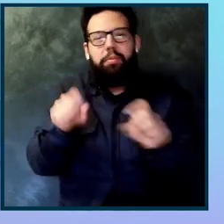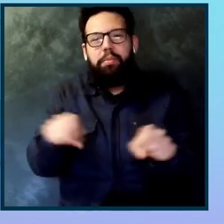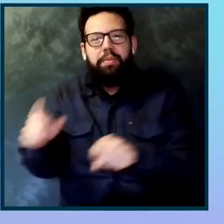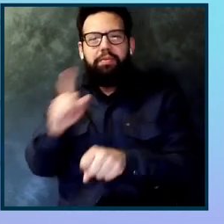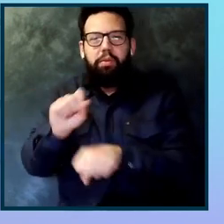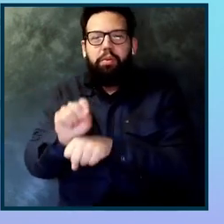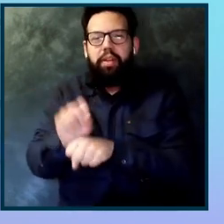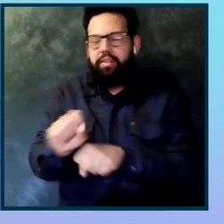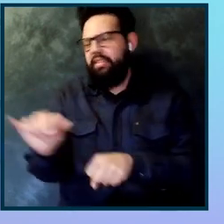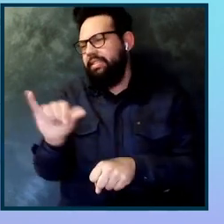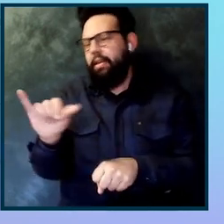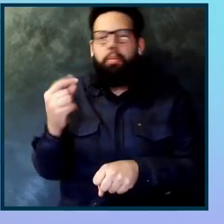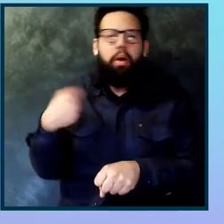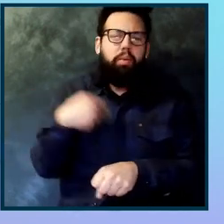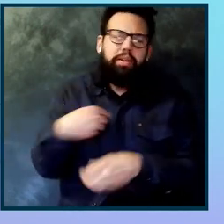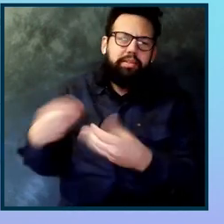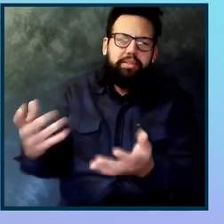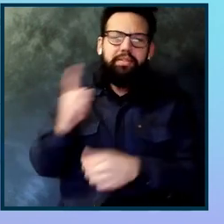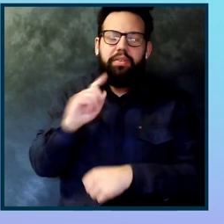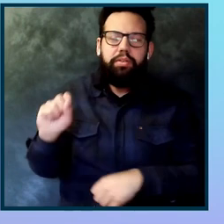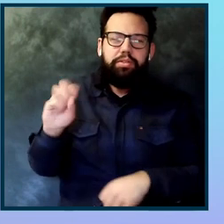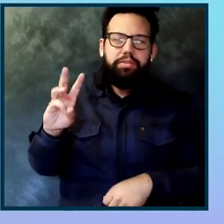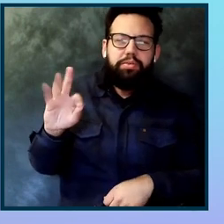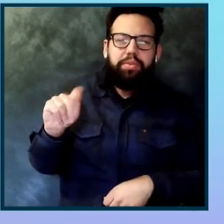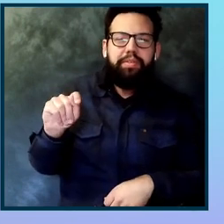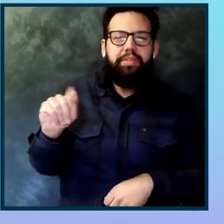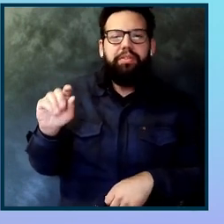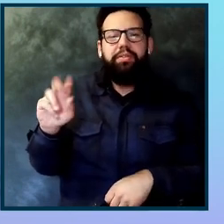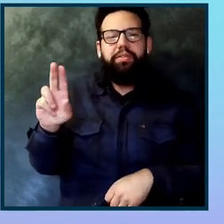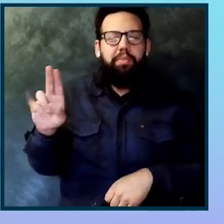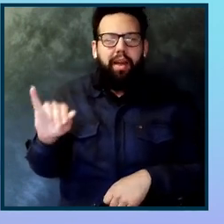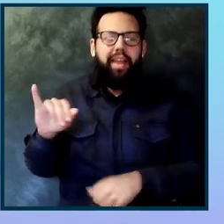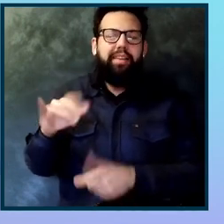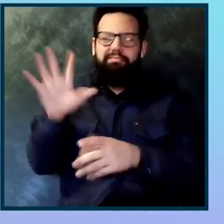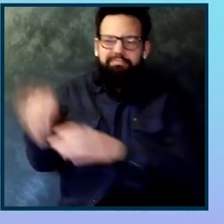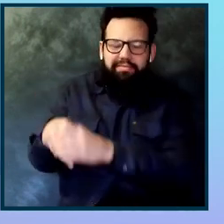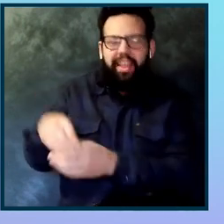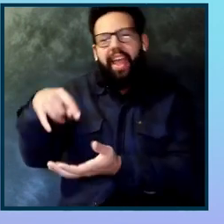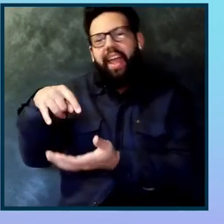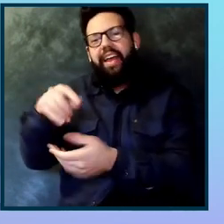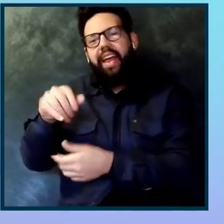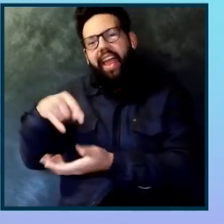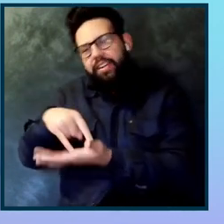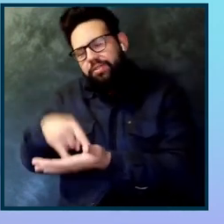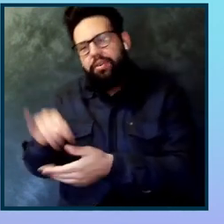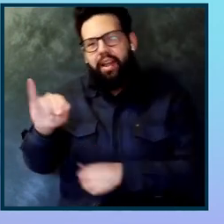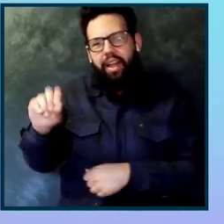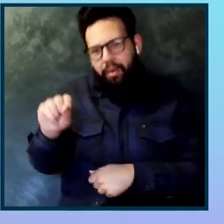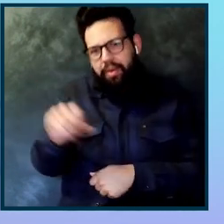SwiftUI and Jetpack Compose. But enough about the technology. The success of Axe Core has allowed us